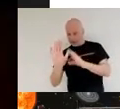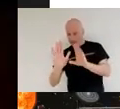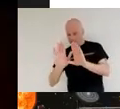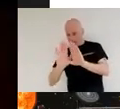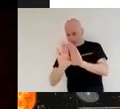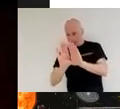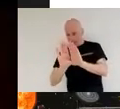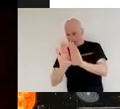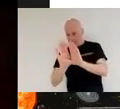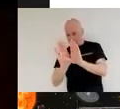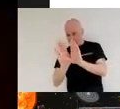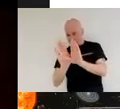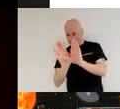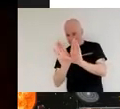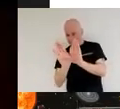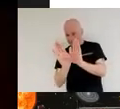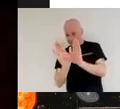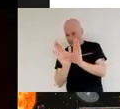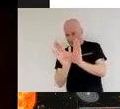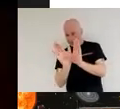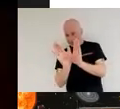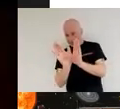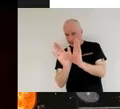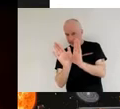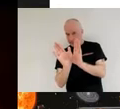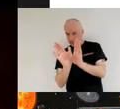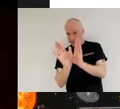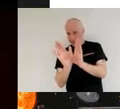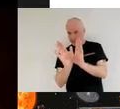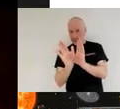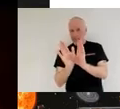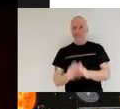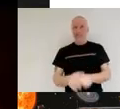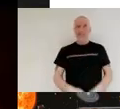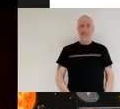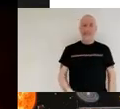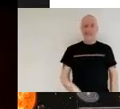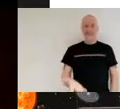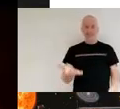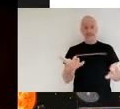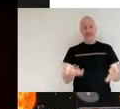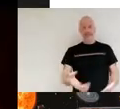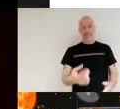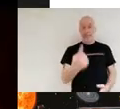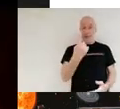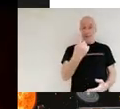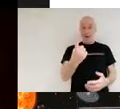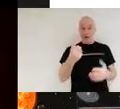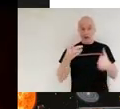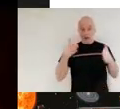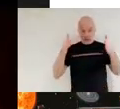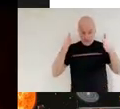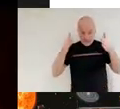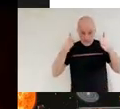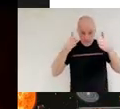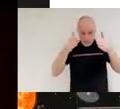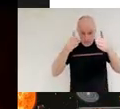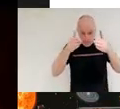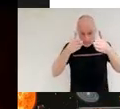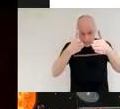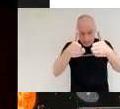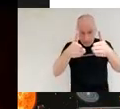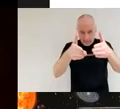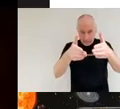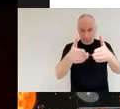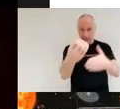we were able to have one single point one single image of that distant galaxy